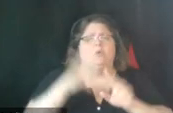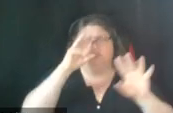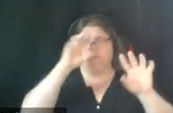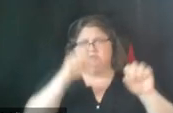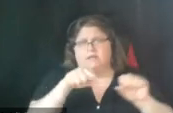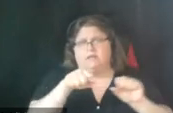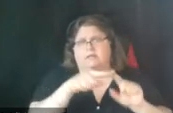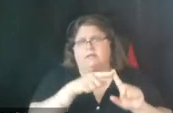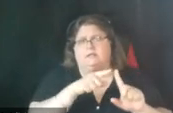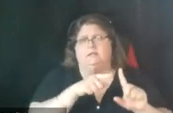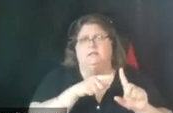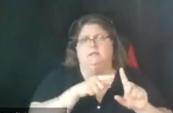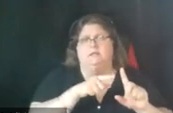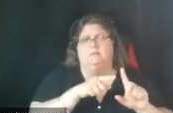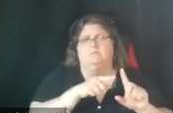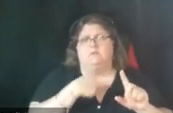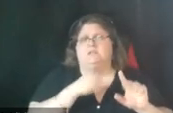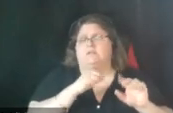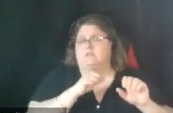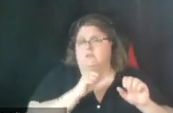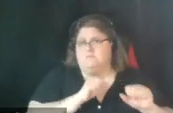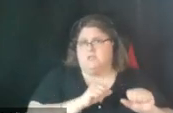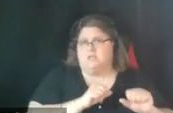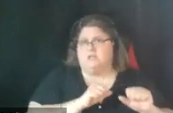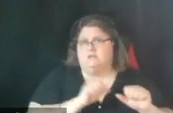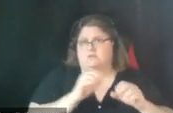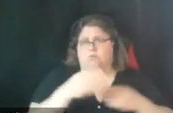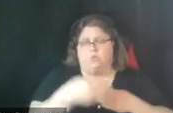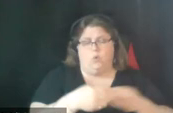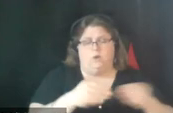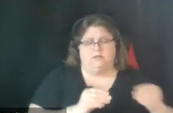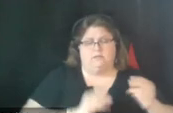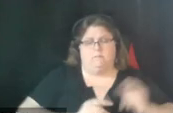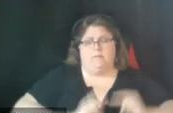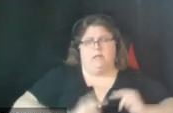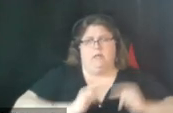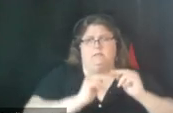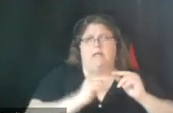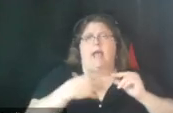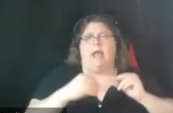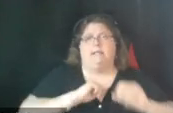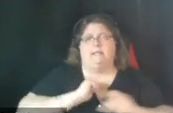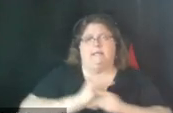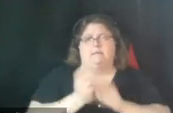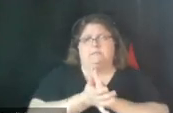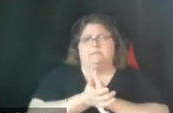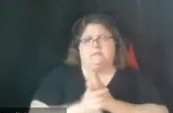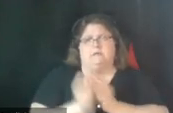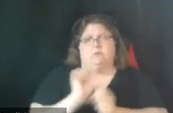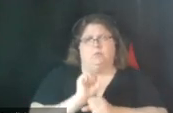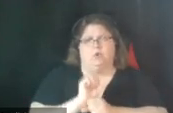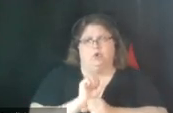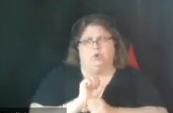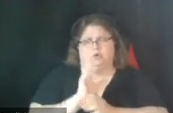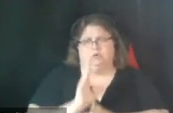to um build the organization and to build and retain talent um and it also talks a great deal